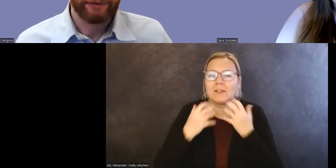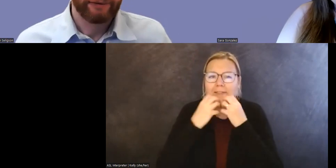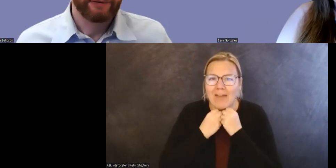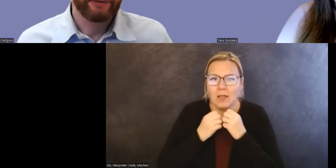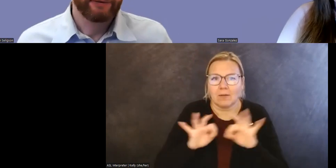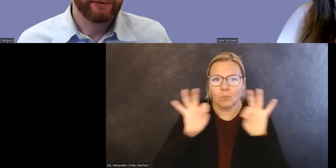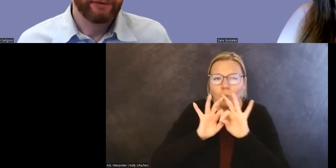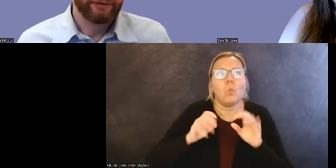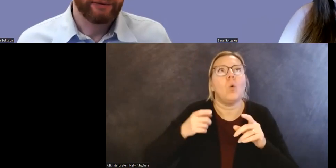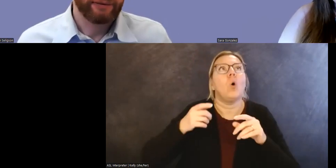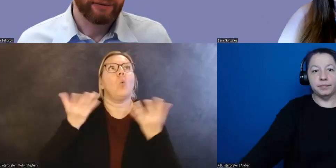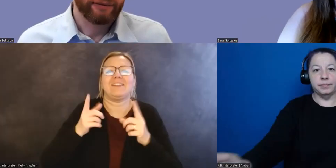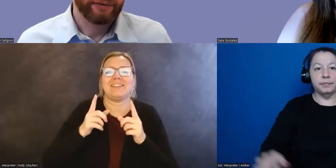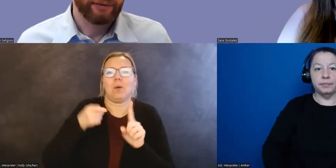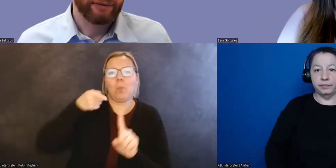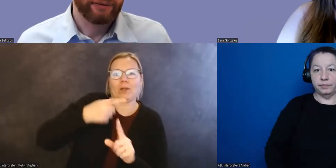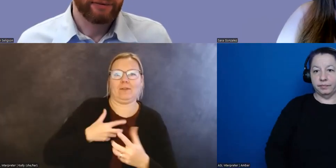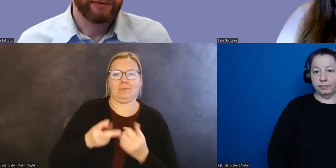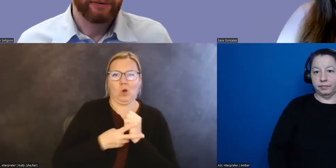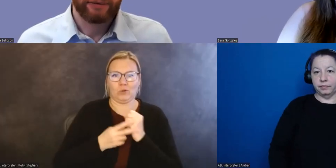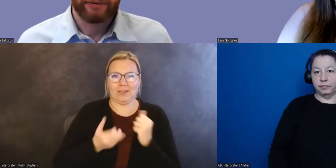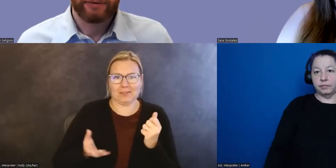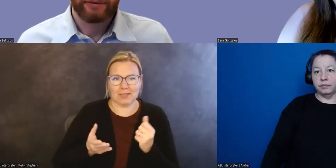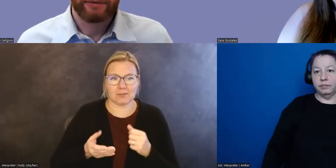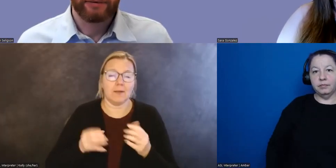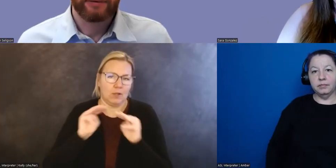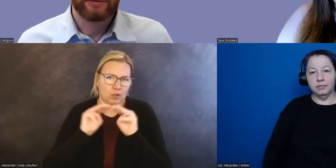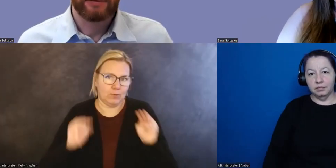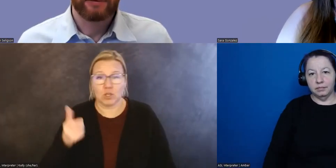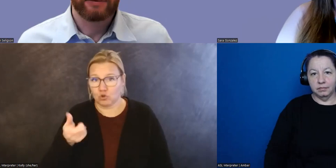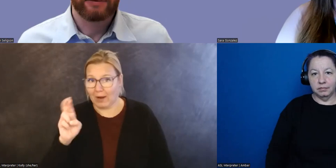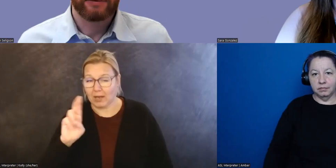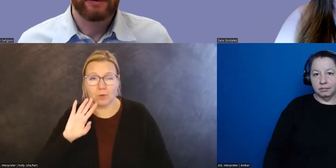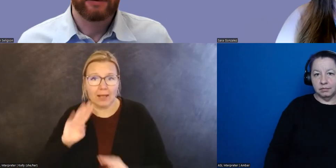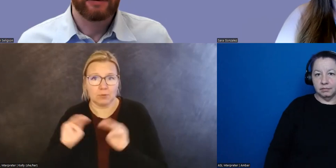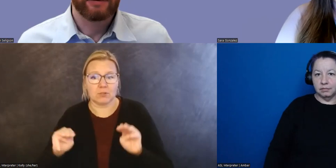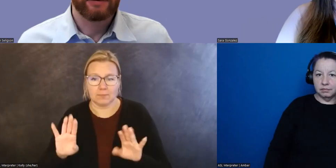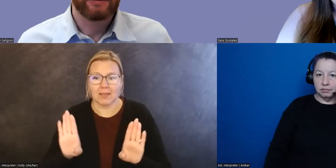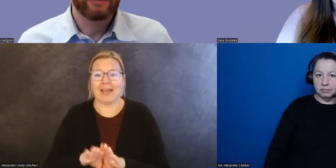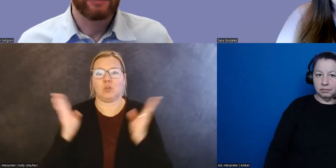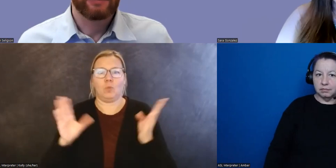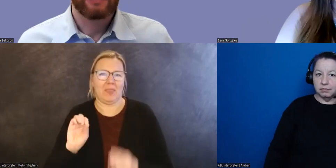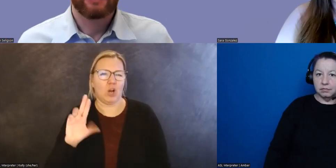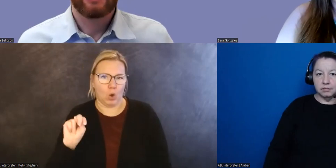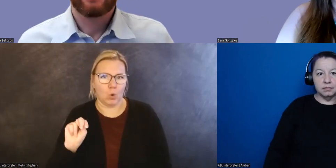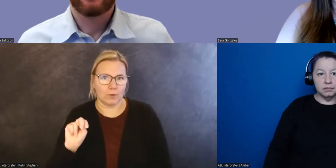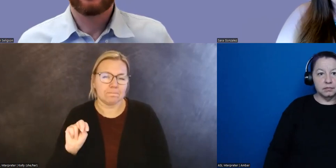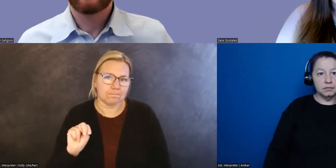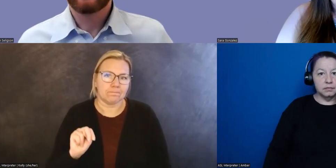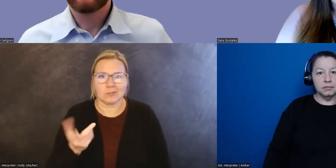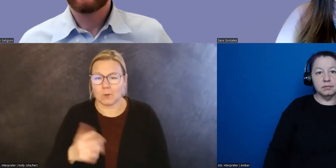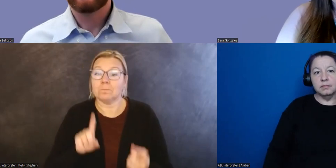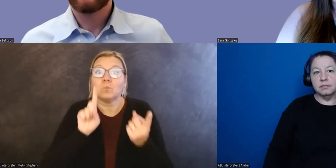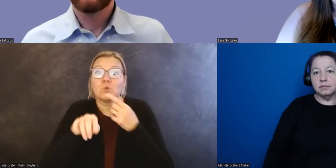In terms of the future of museums, certainly Grand Ronde itself, they have opened their own tribal repository. They are